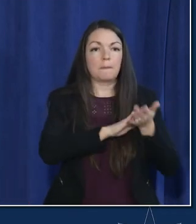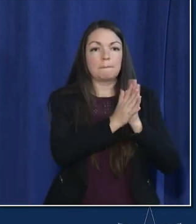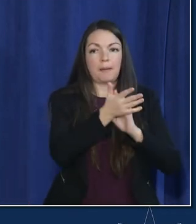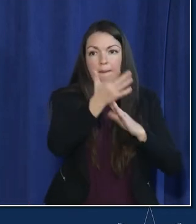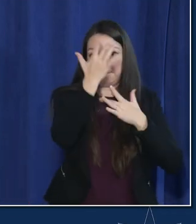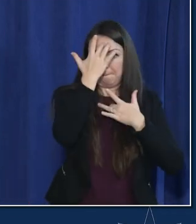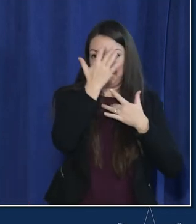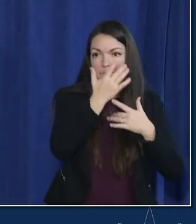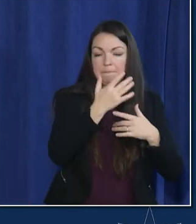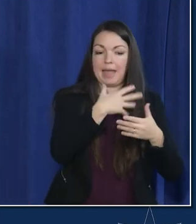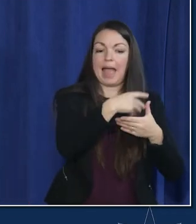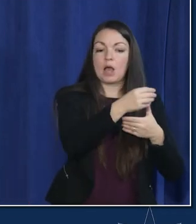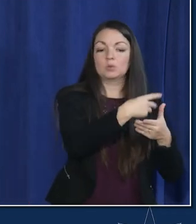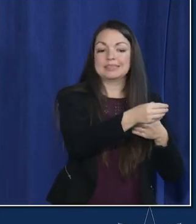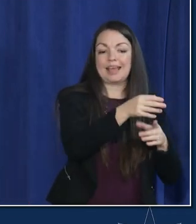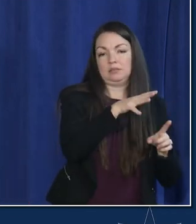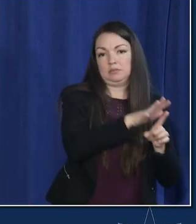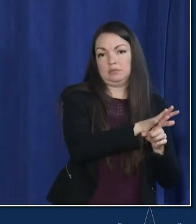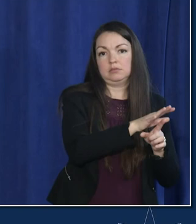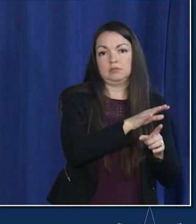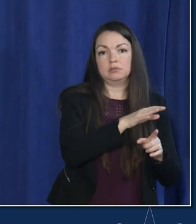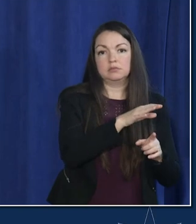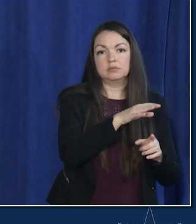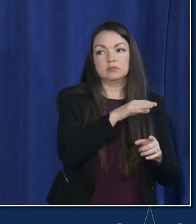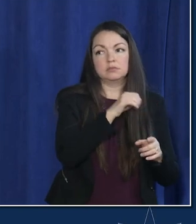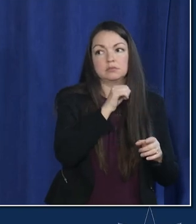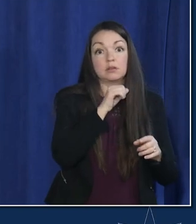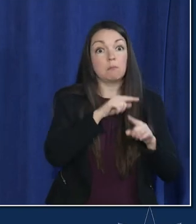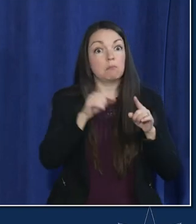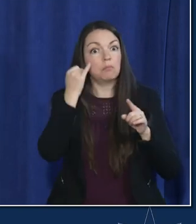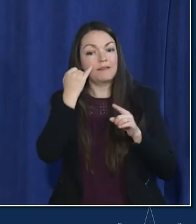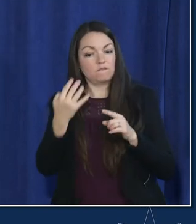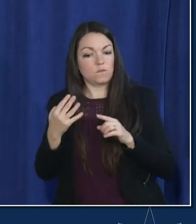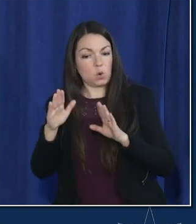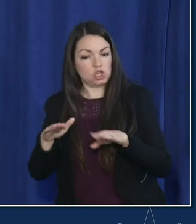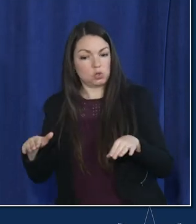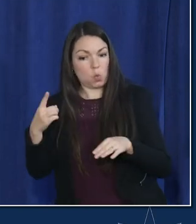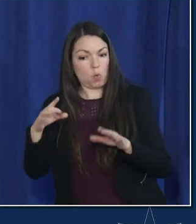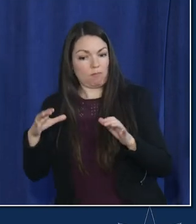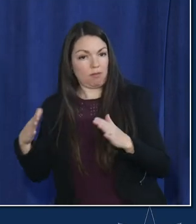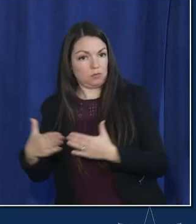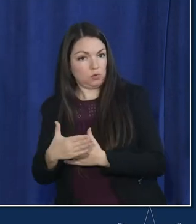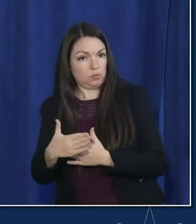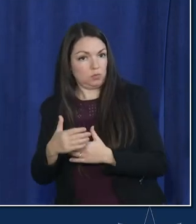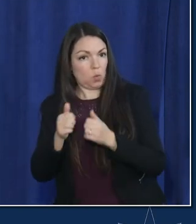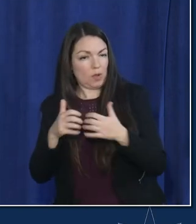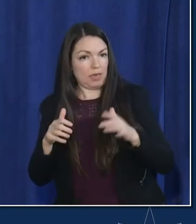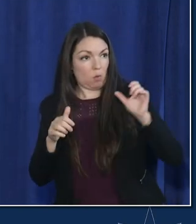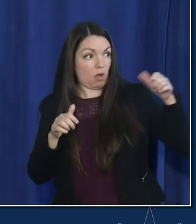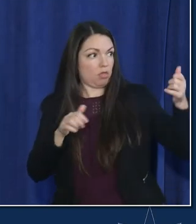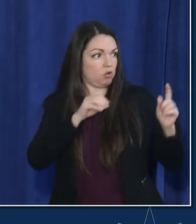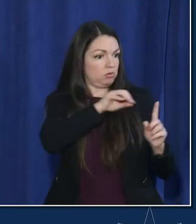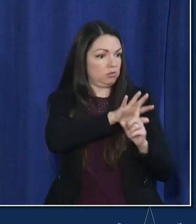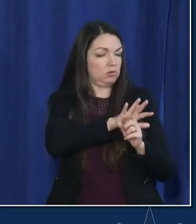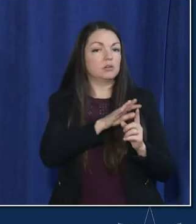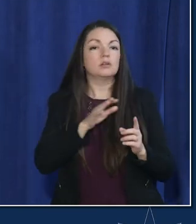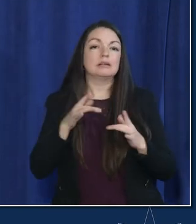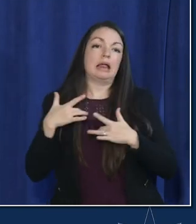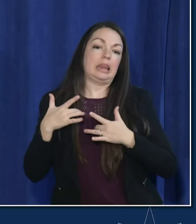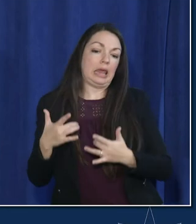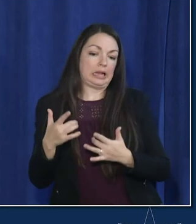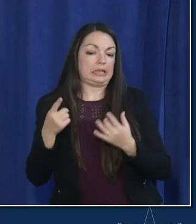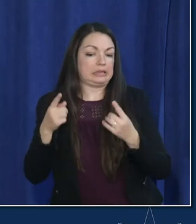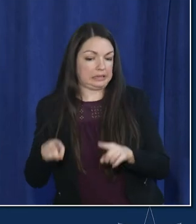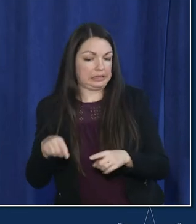setting whereas if you had um you know four children in one small classroom without other exposures that would be more likely to be a school setting and